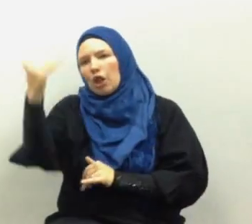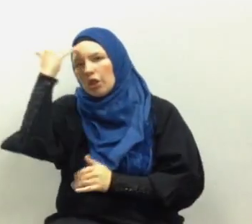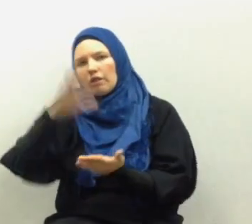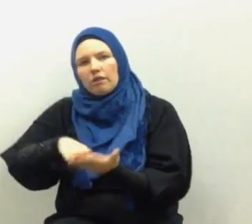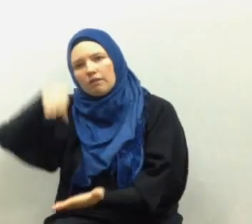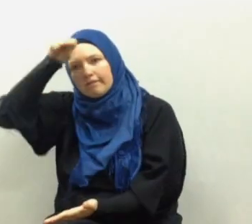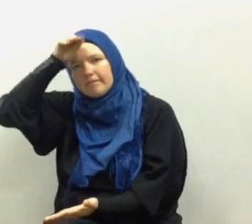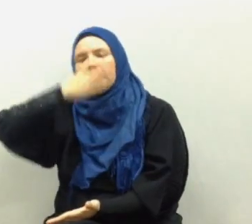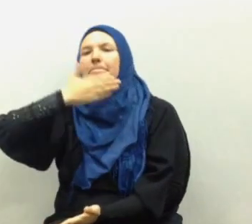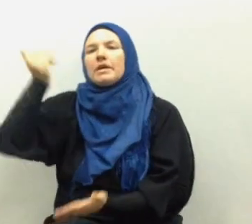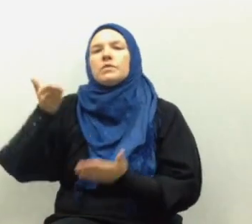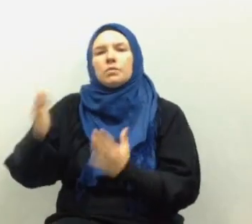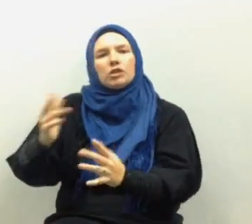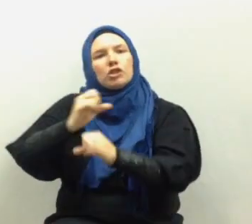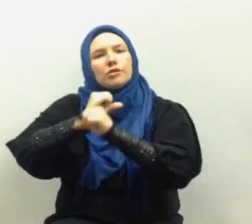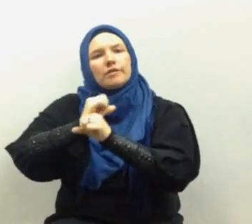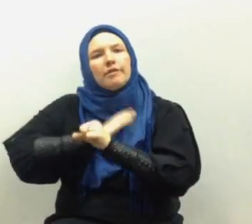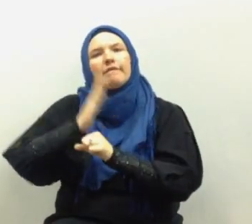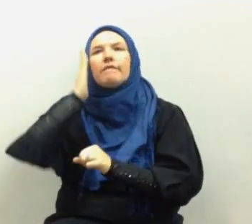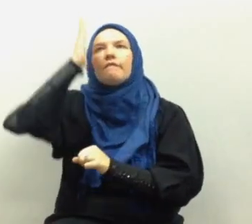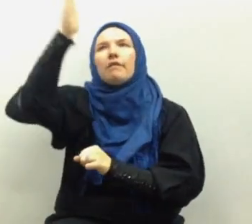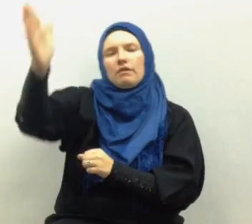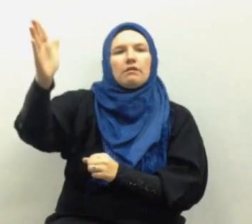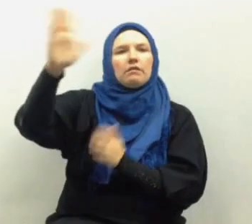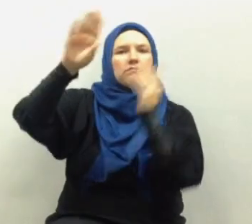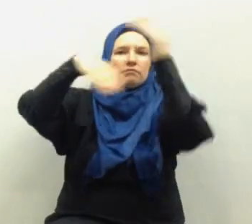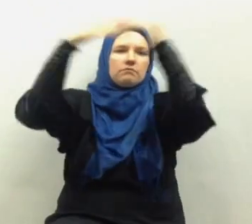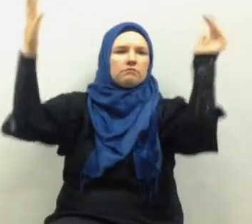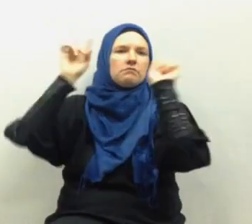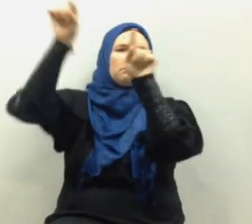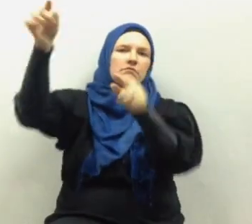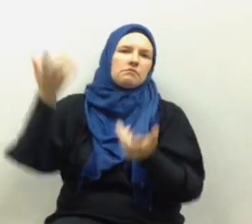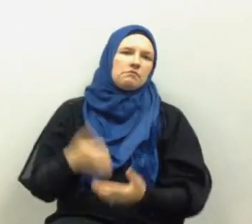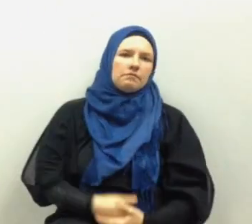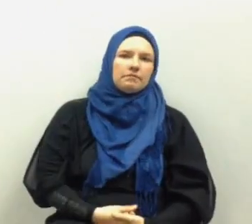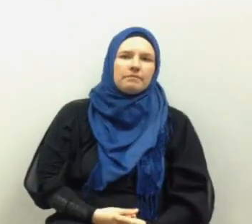the best way to secure our faith in the hereafter